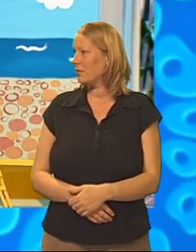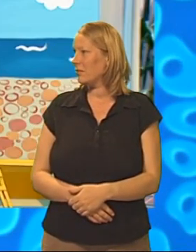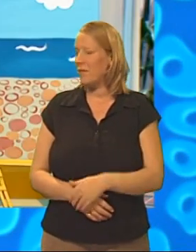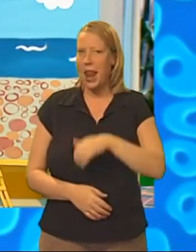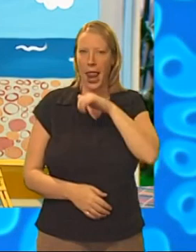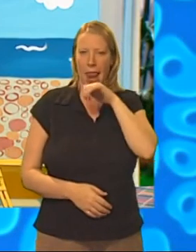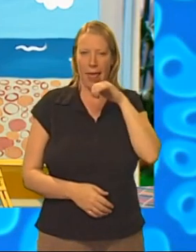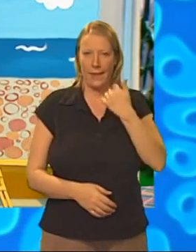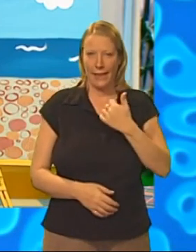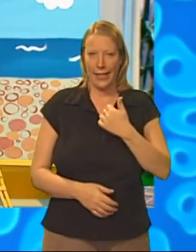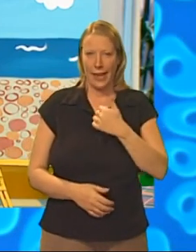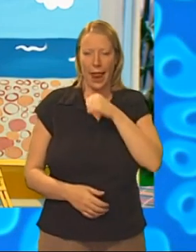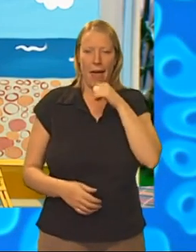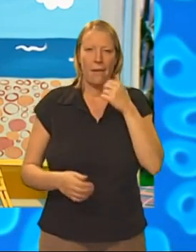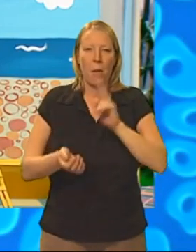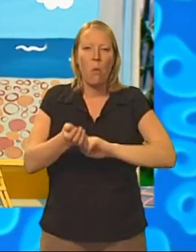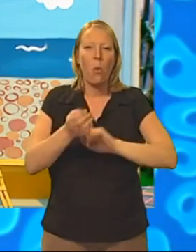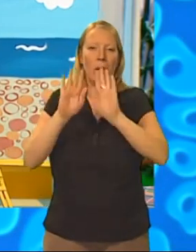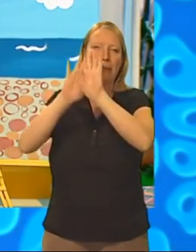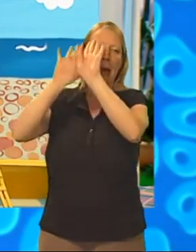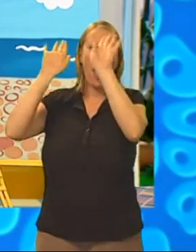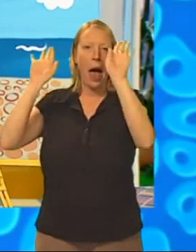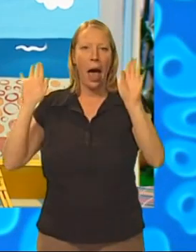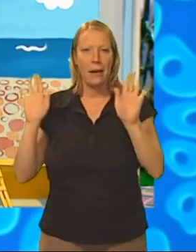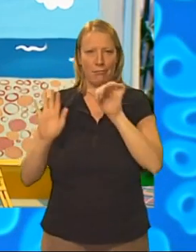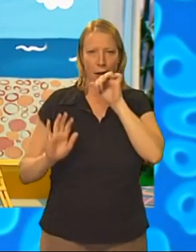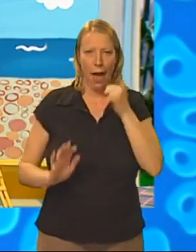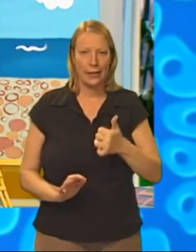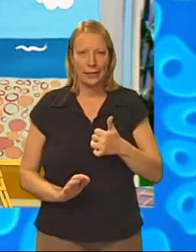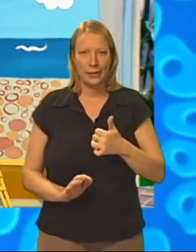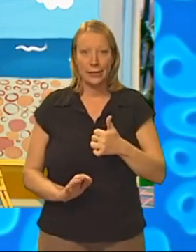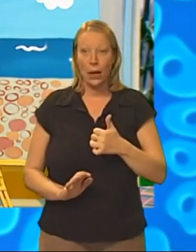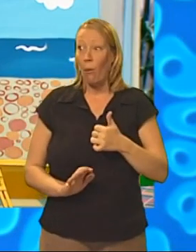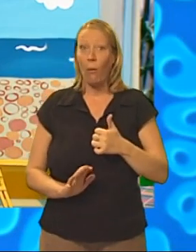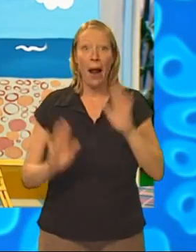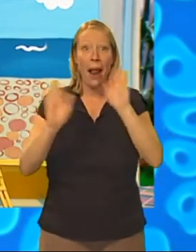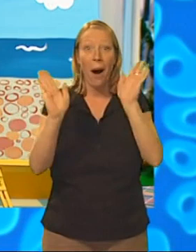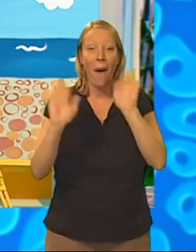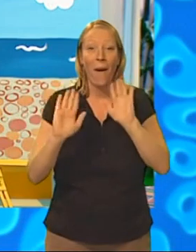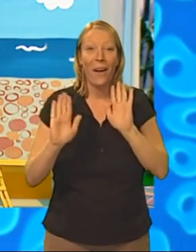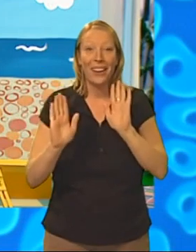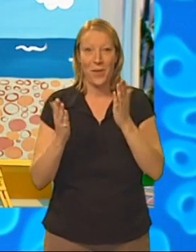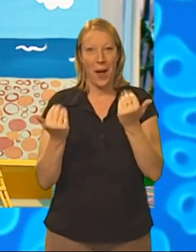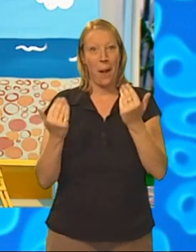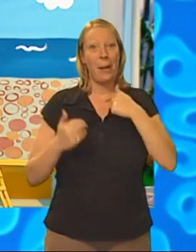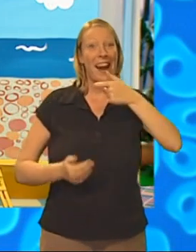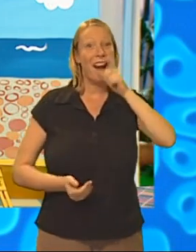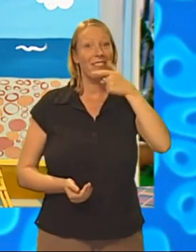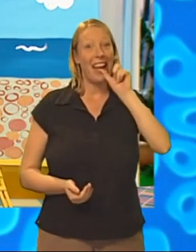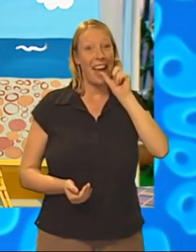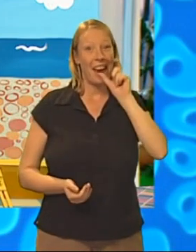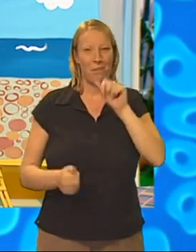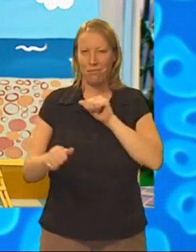Lovely, lovely blue sky. Very nice. Oh, hello. Welcome to our cafe.